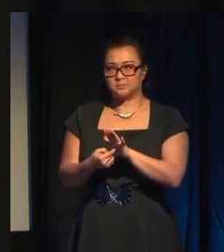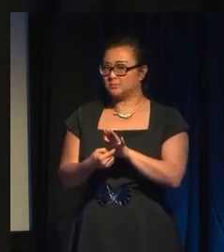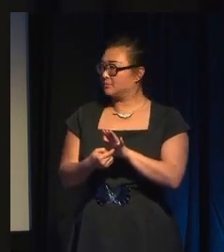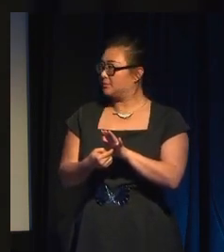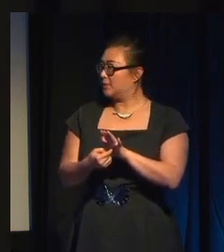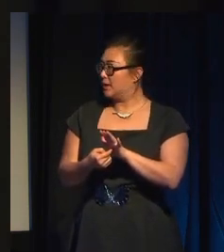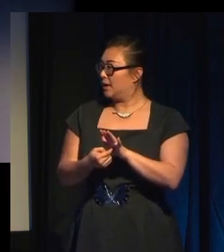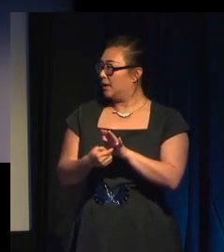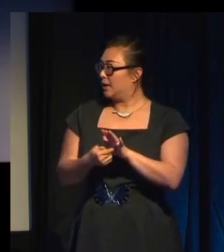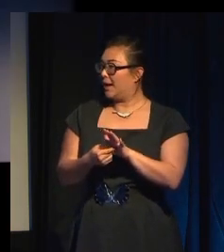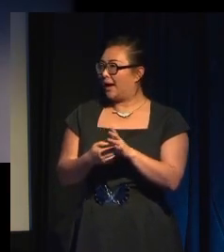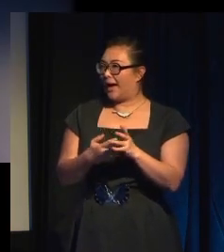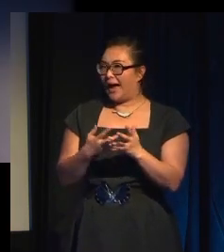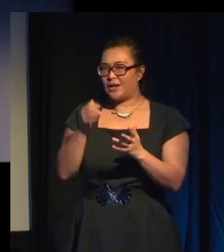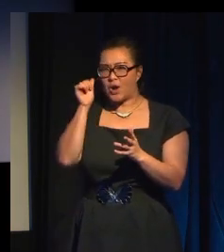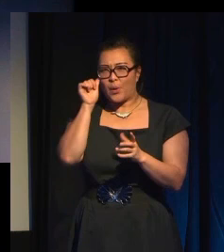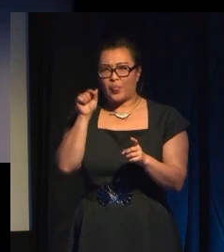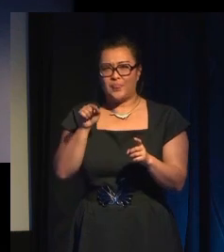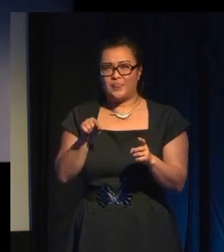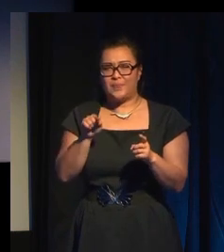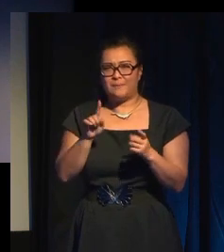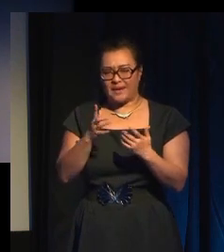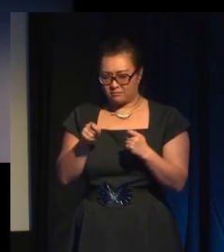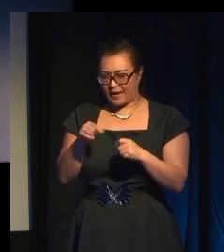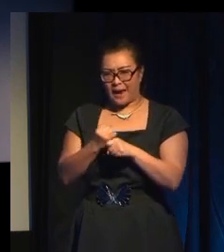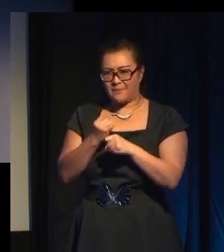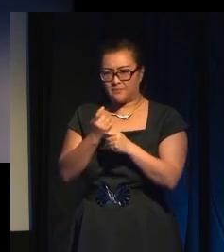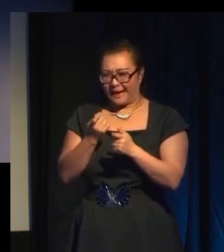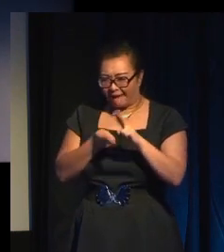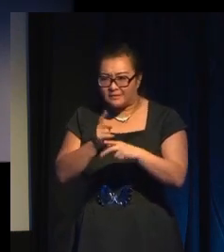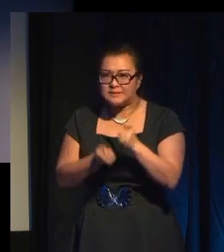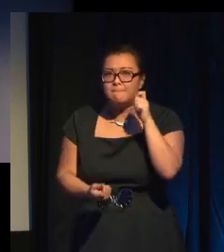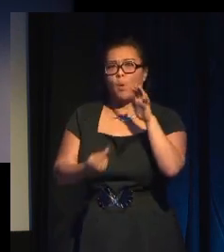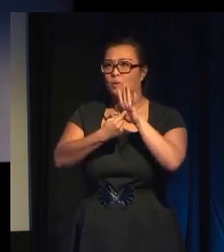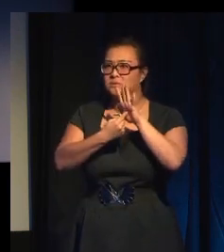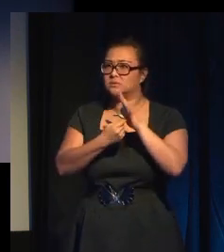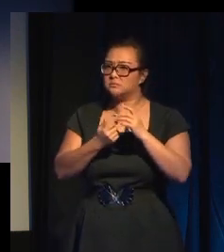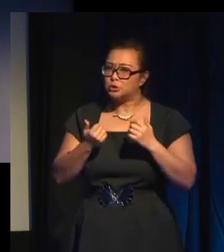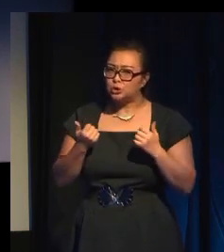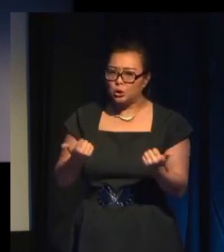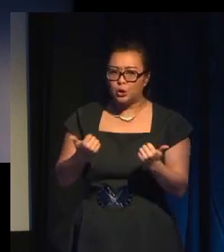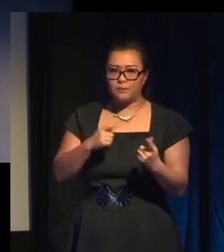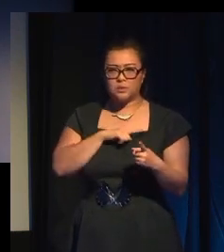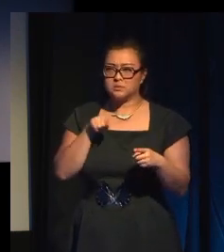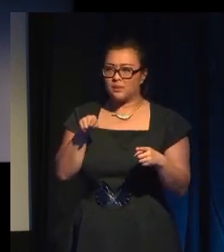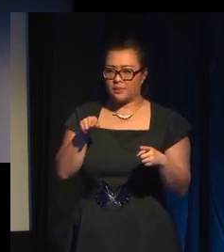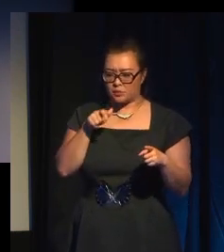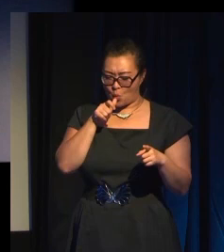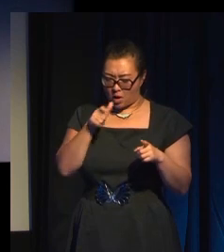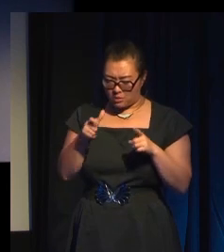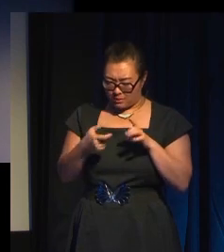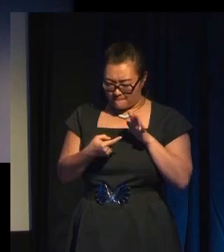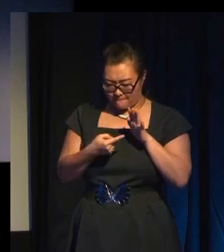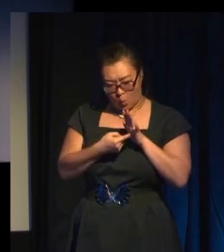I know that being important is good. And... Because it's a word that's a really key